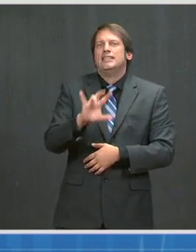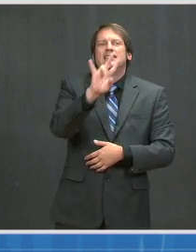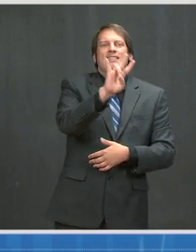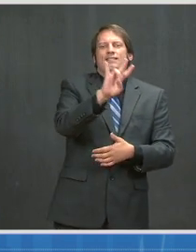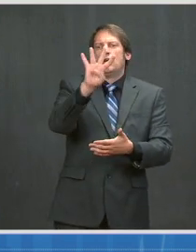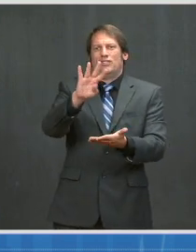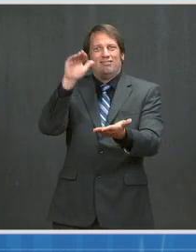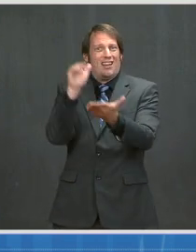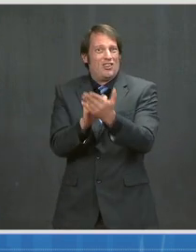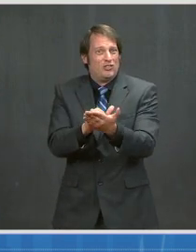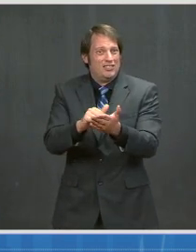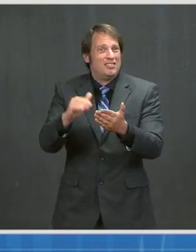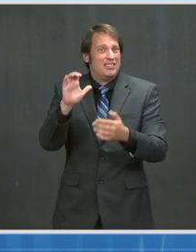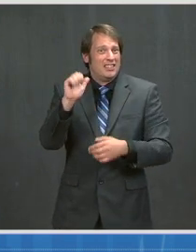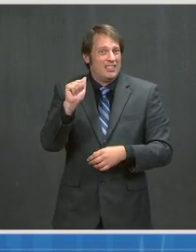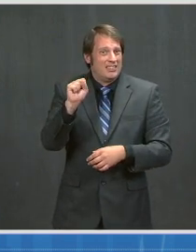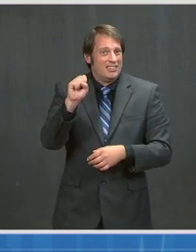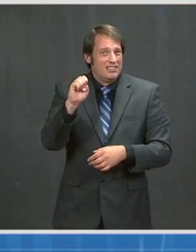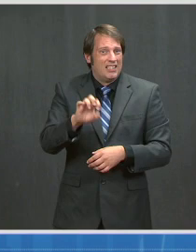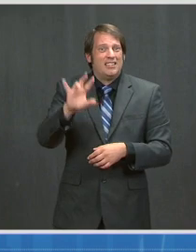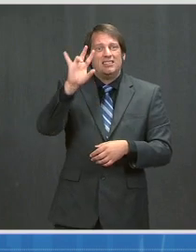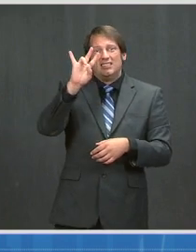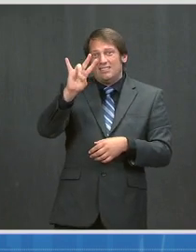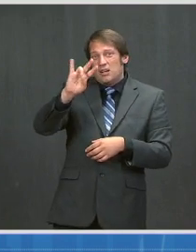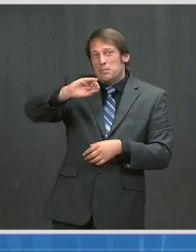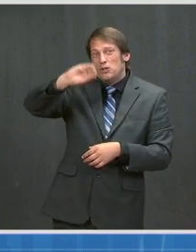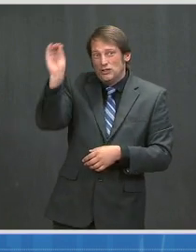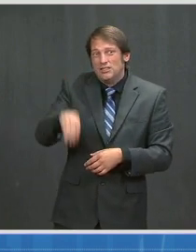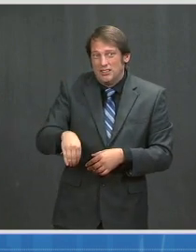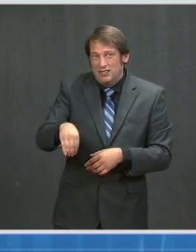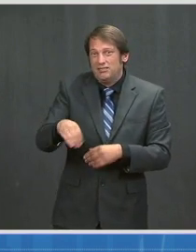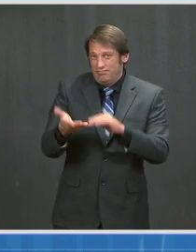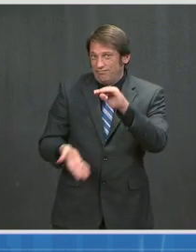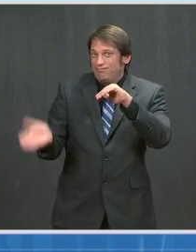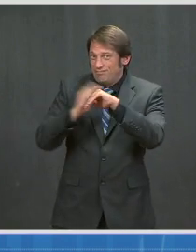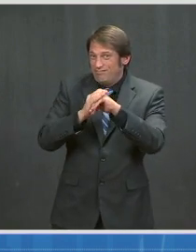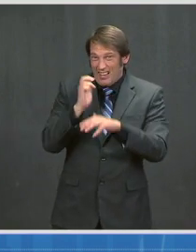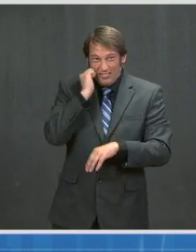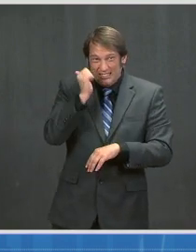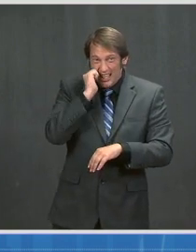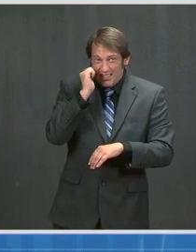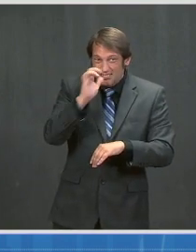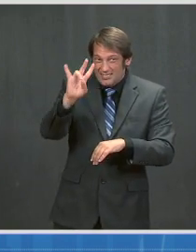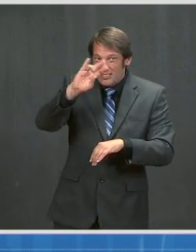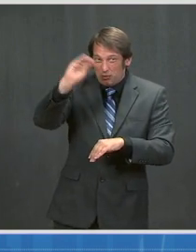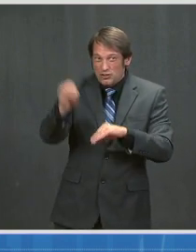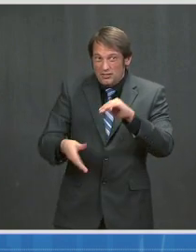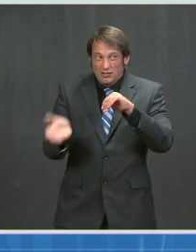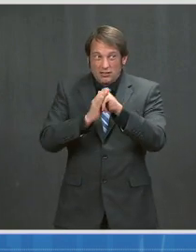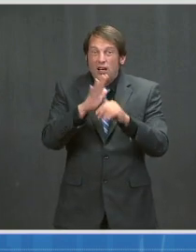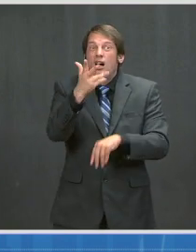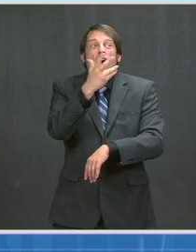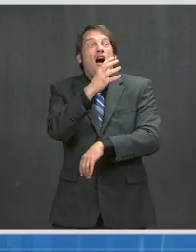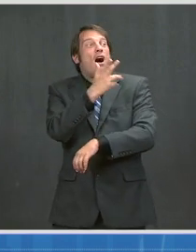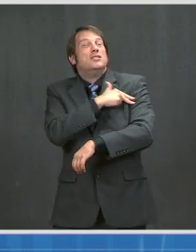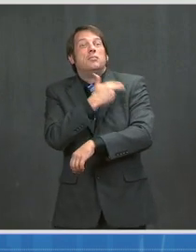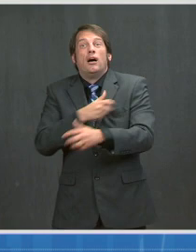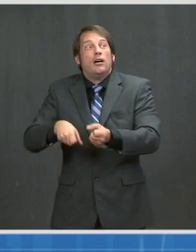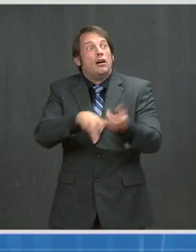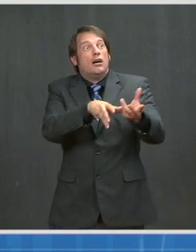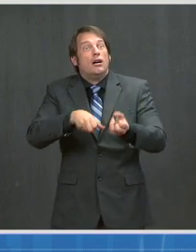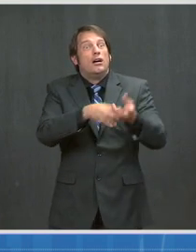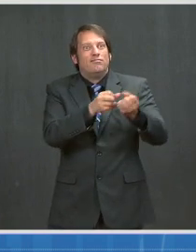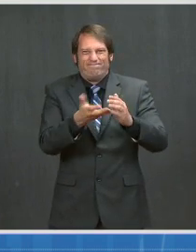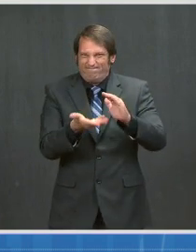7 percent compared to the prior seven-day period. Hospital admissions have also increased. The most recent seven-day trend